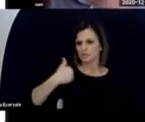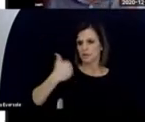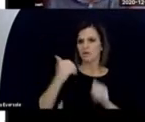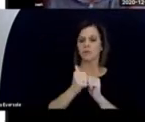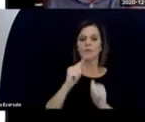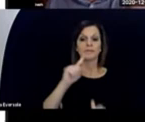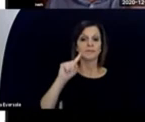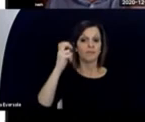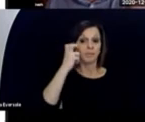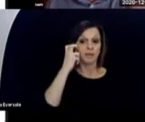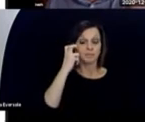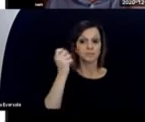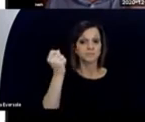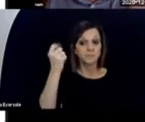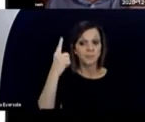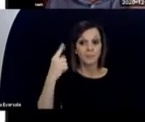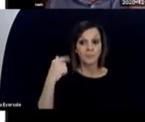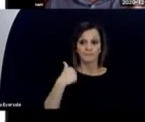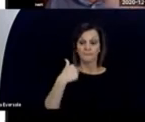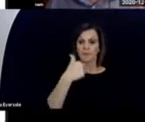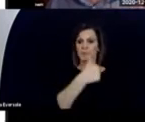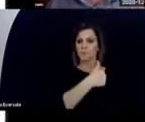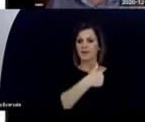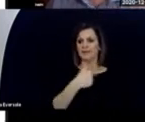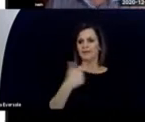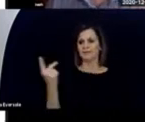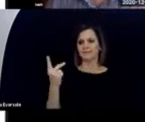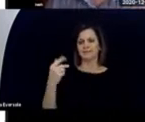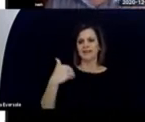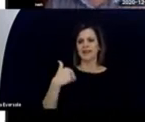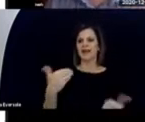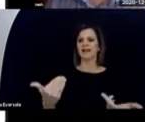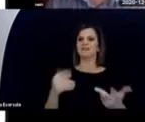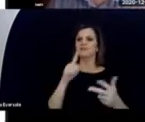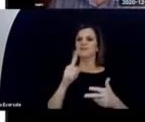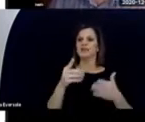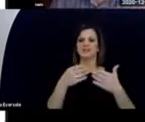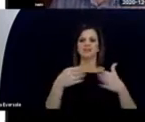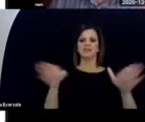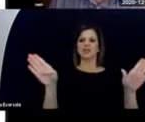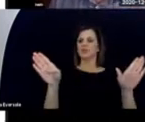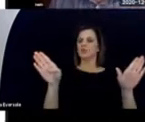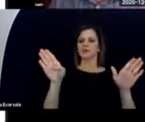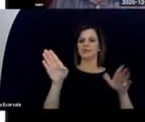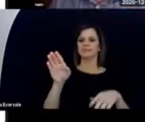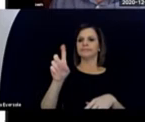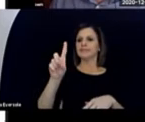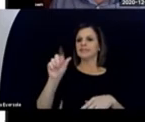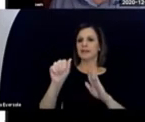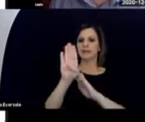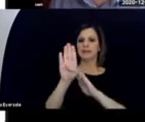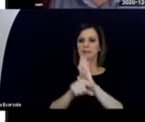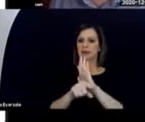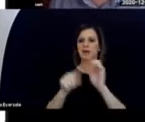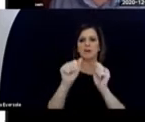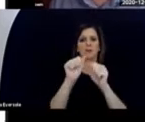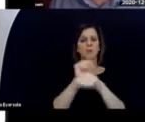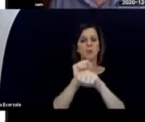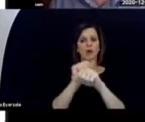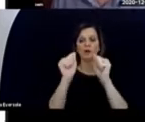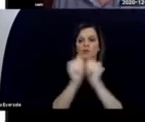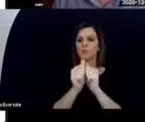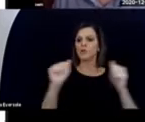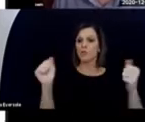for families who had young children with deaf-blindness. We both came from a generic disability background